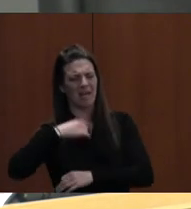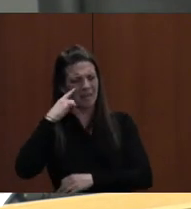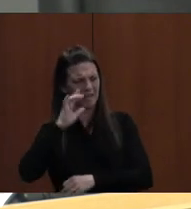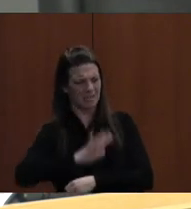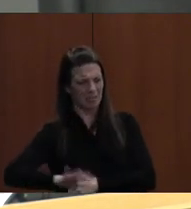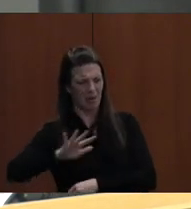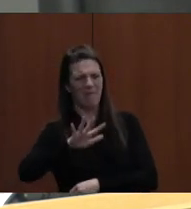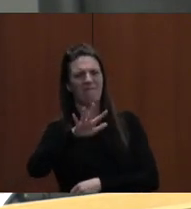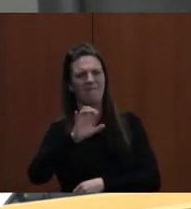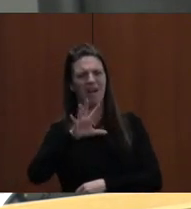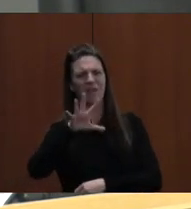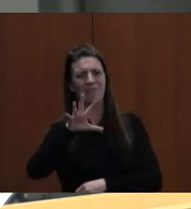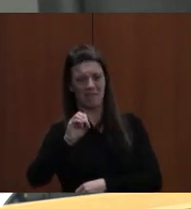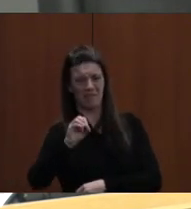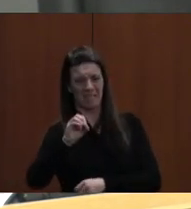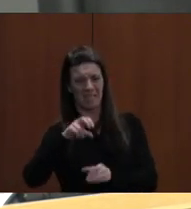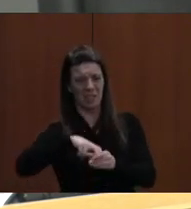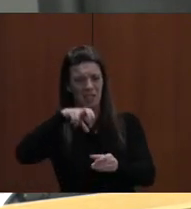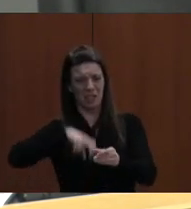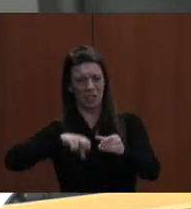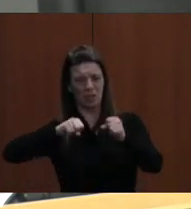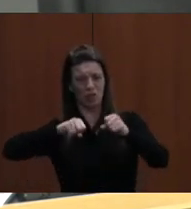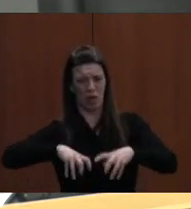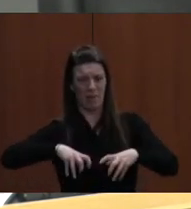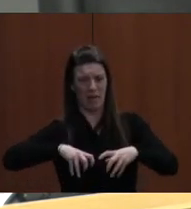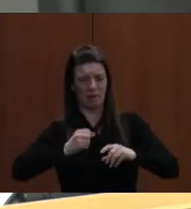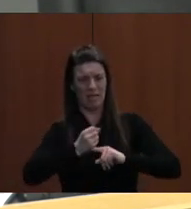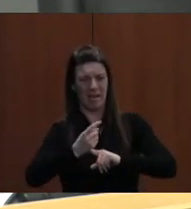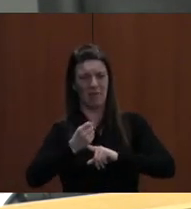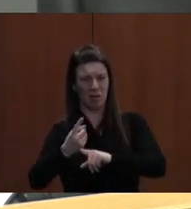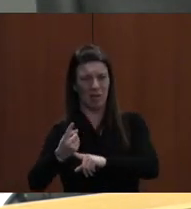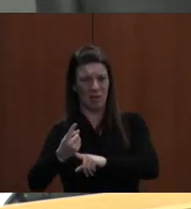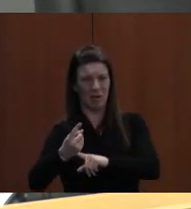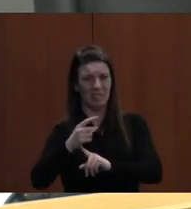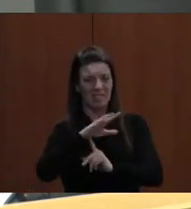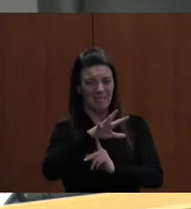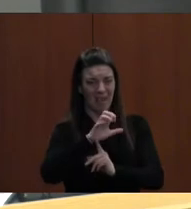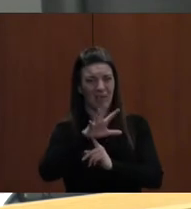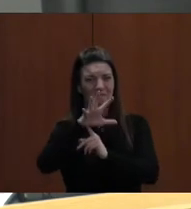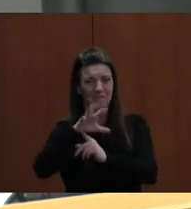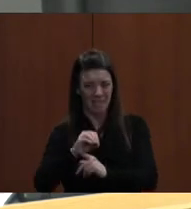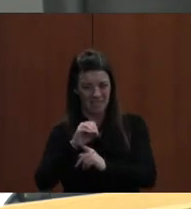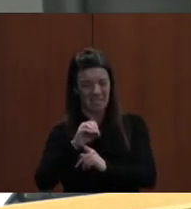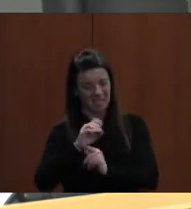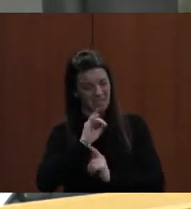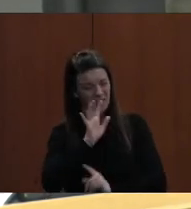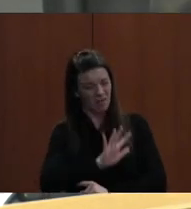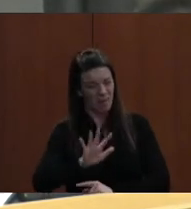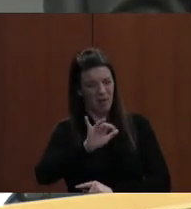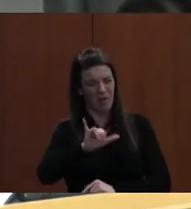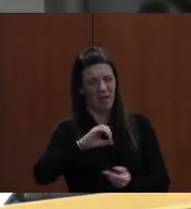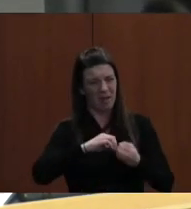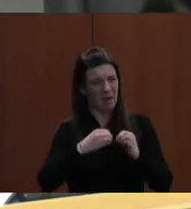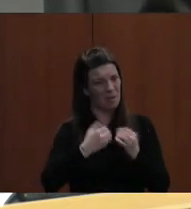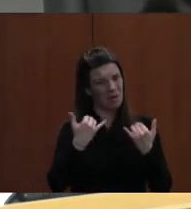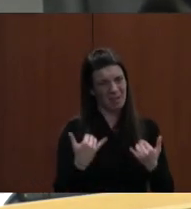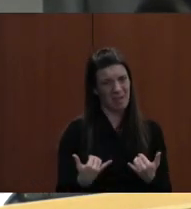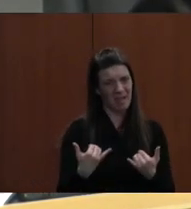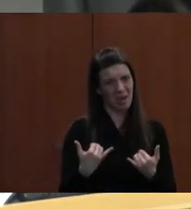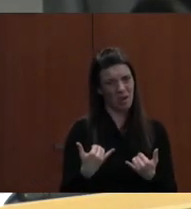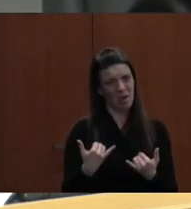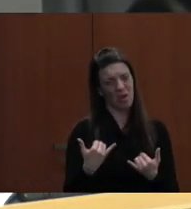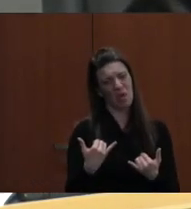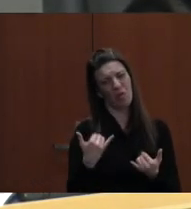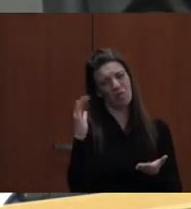dropouts a year, 550 individual students. I could be wrong, but it was somewhere around that number. Now we're dropping out about 100